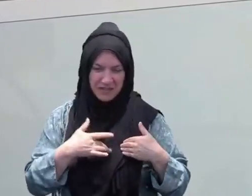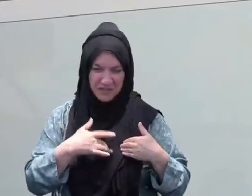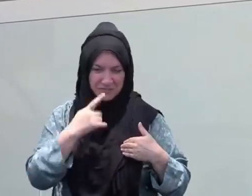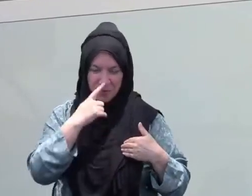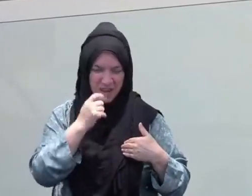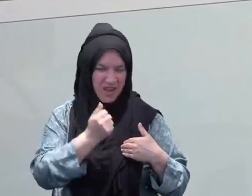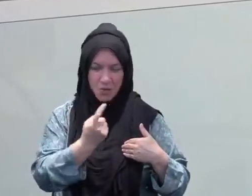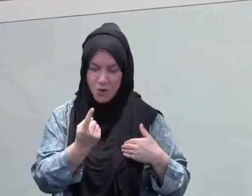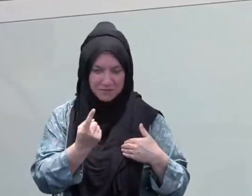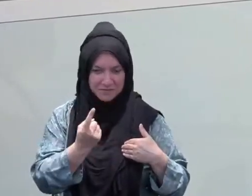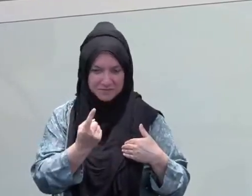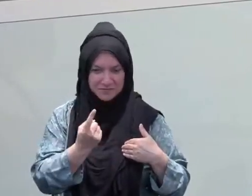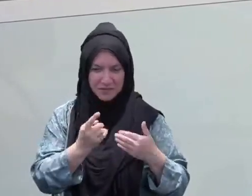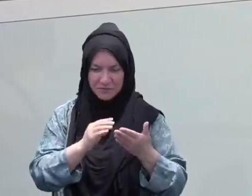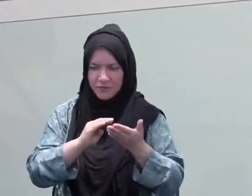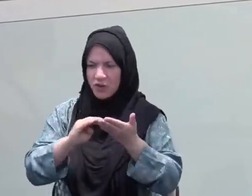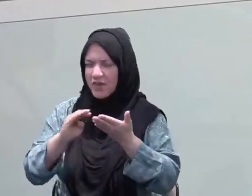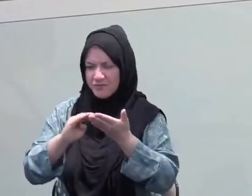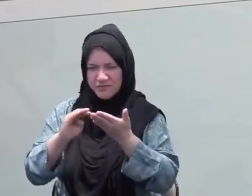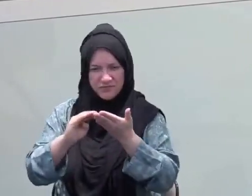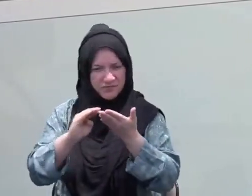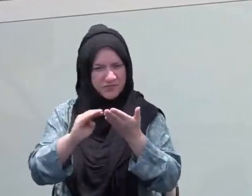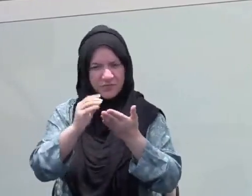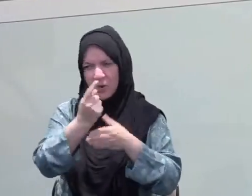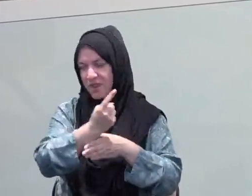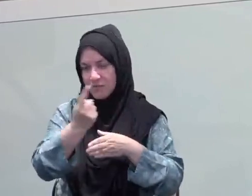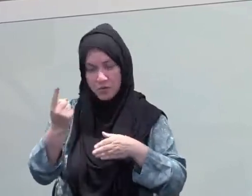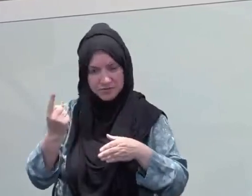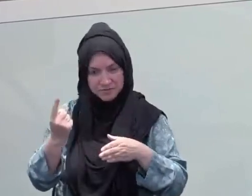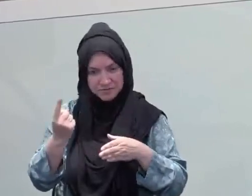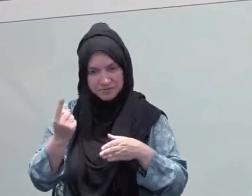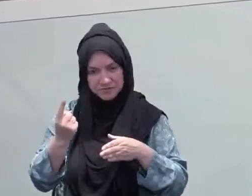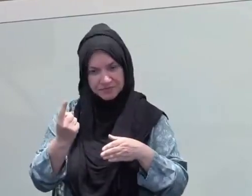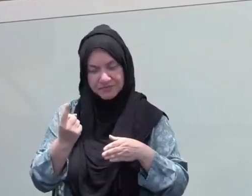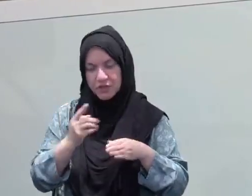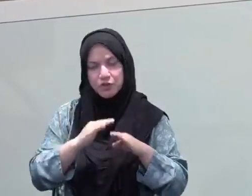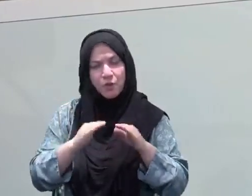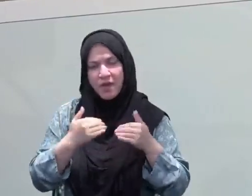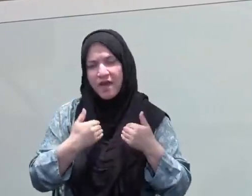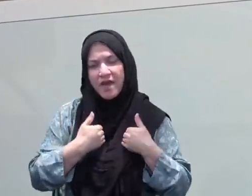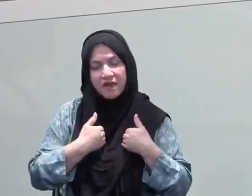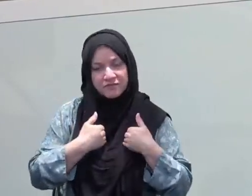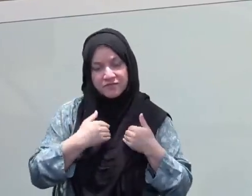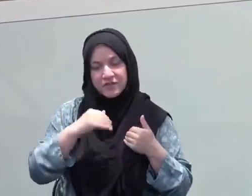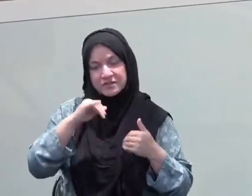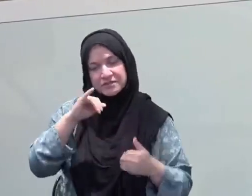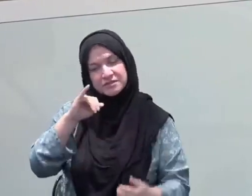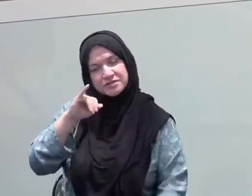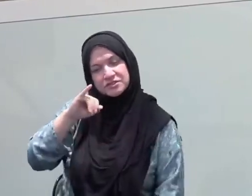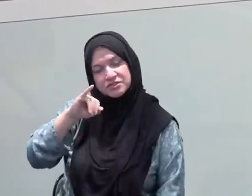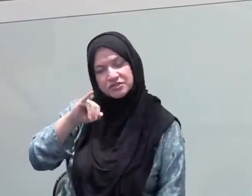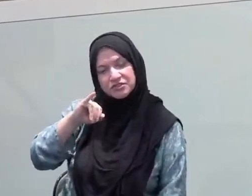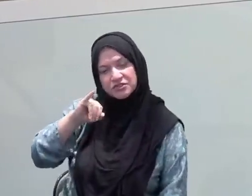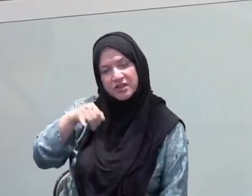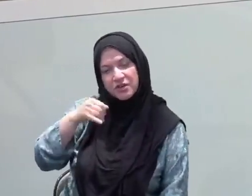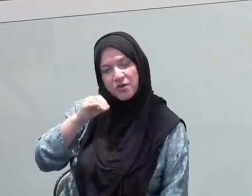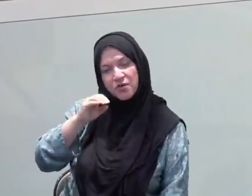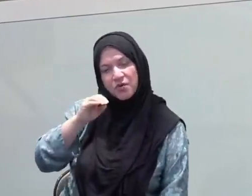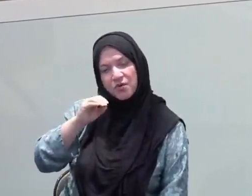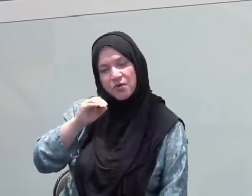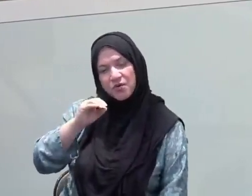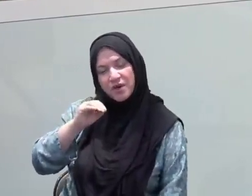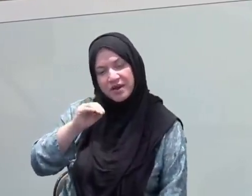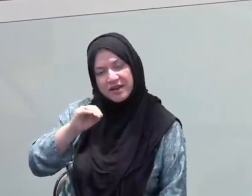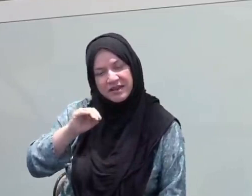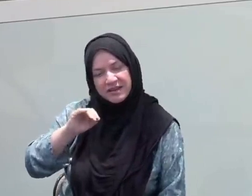becomes apparent to us. Don't dare to have in your heart anything. We would not dare as the companions of the Prophet to